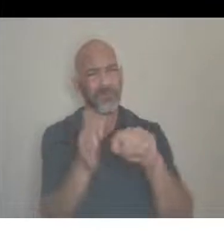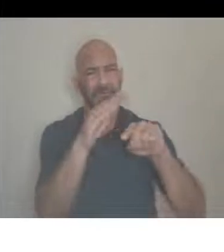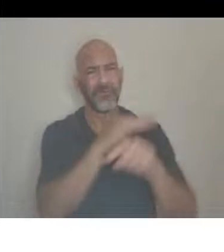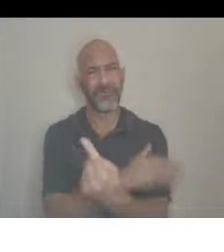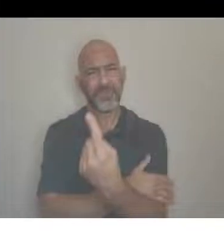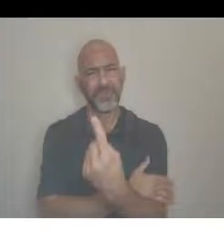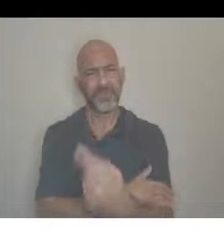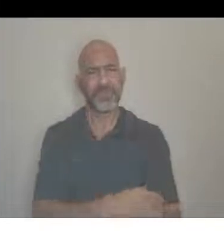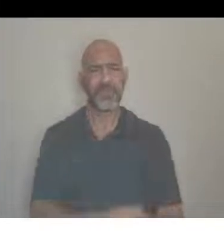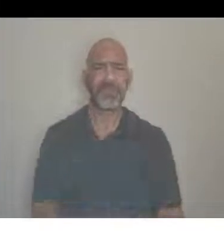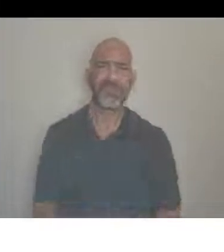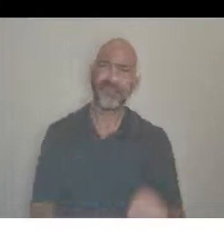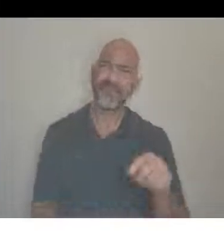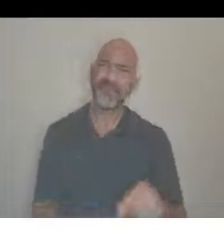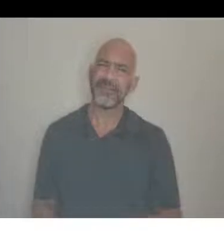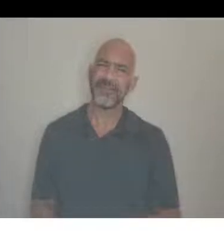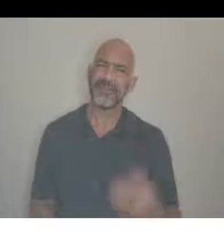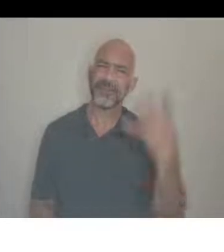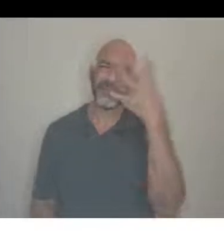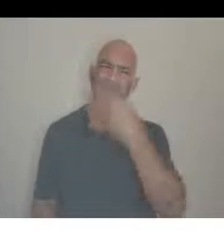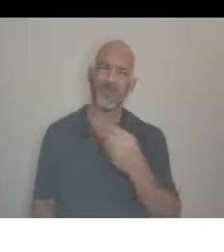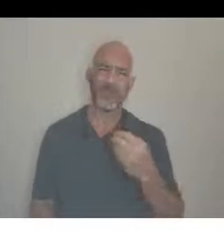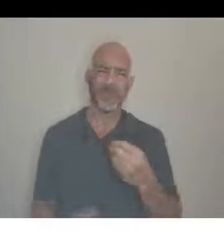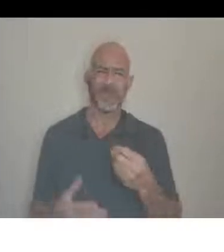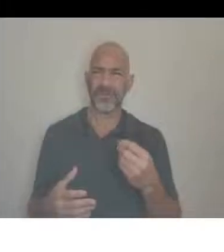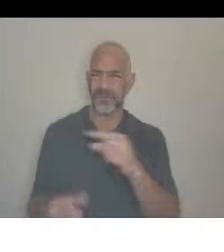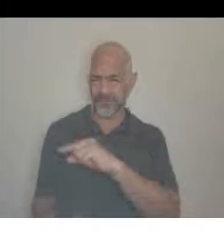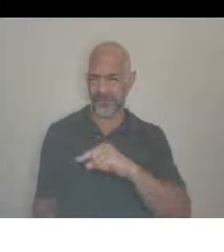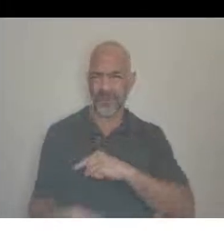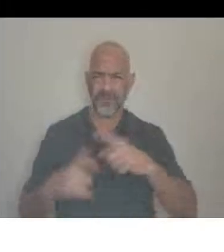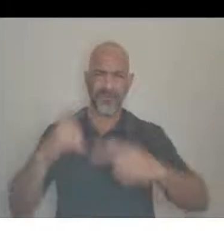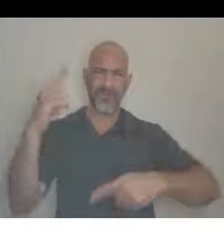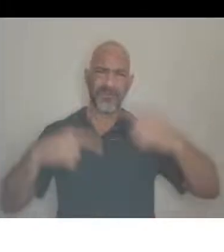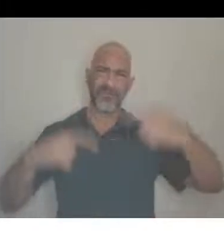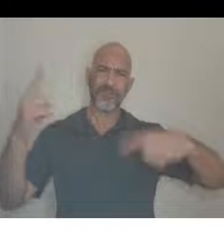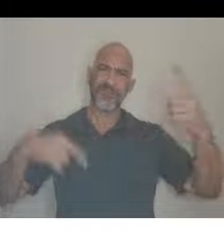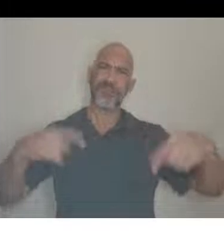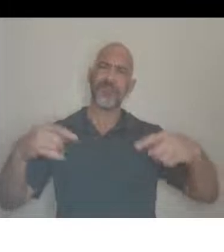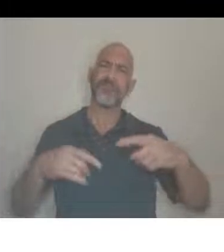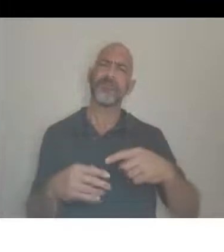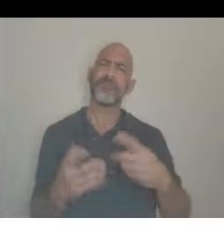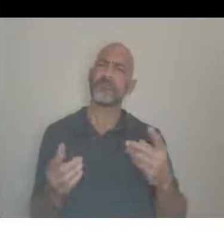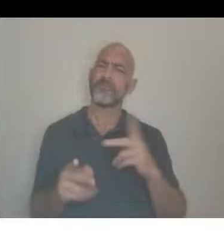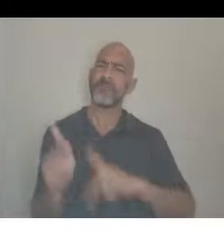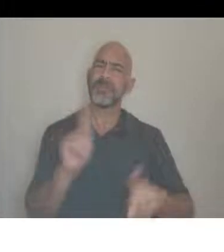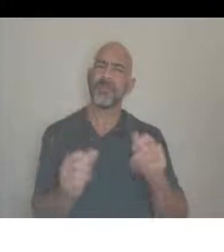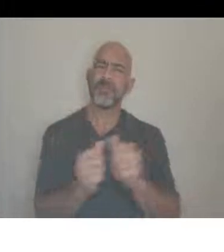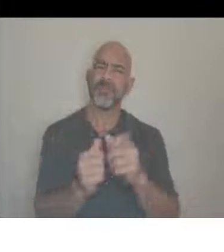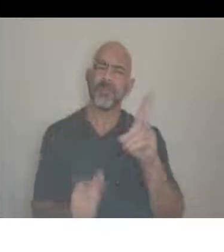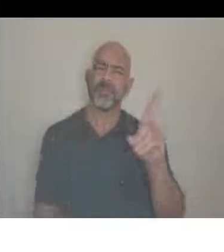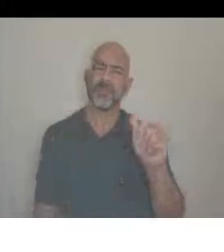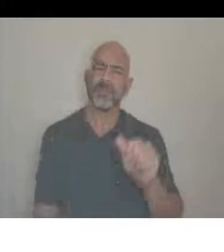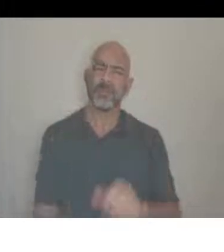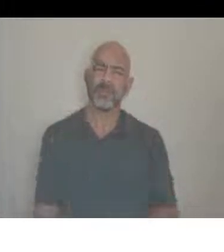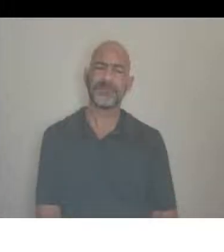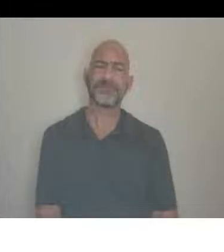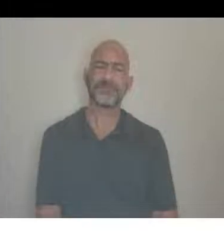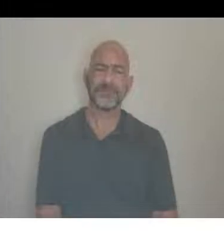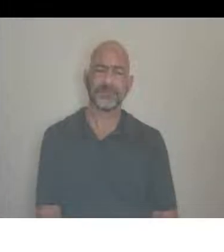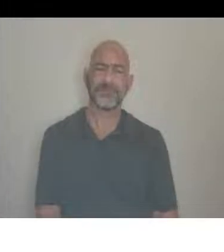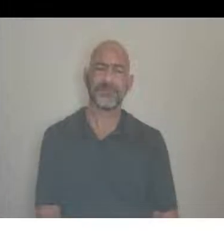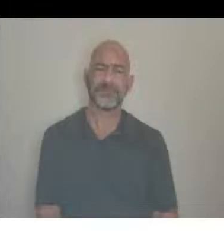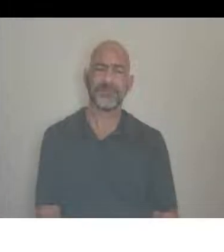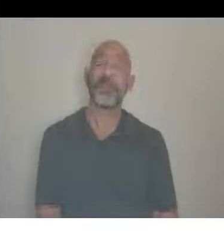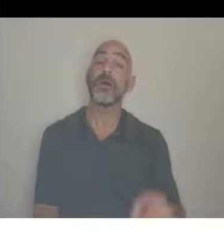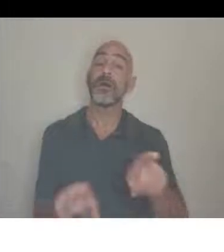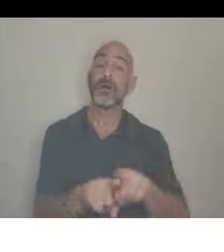beauty and quality in the diversity of people with disabilities. Um, we also have some